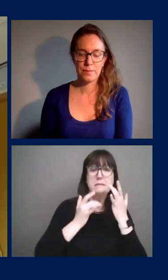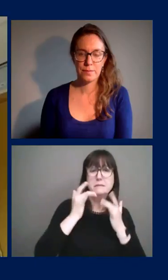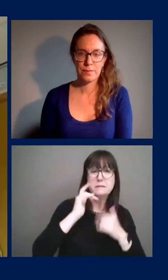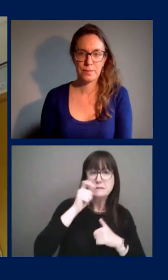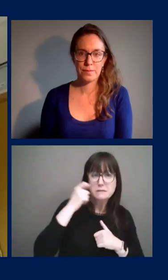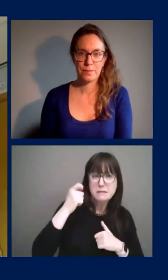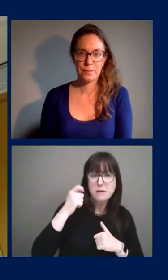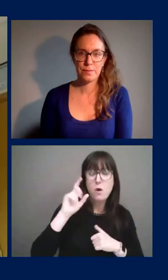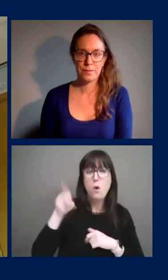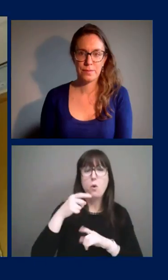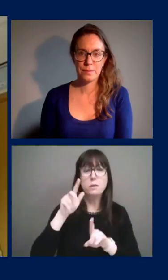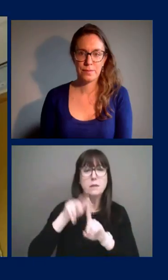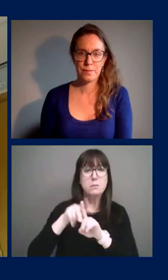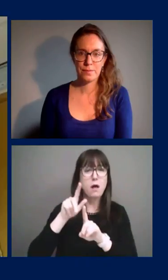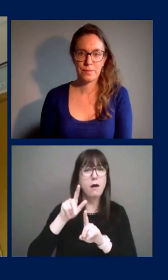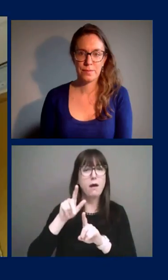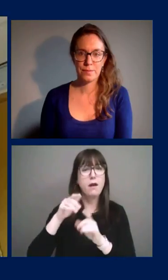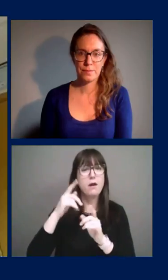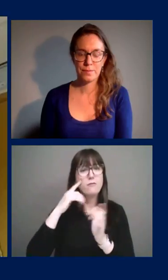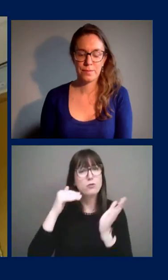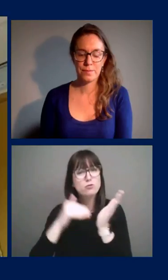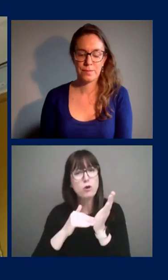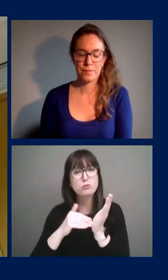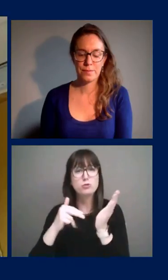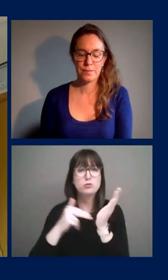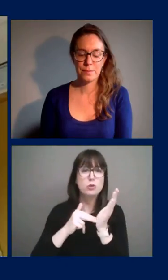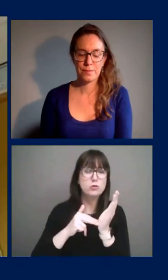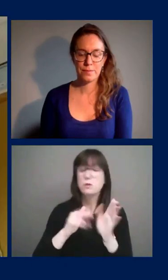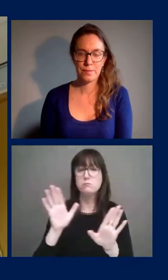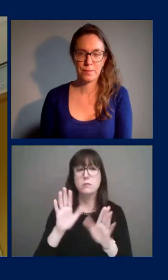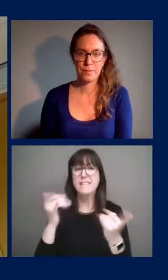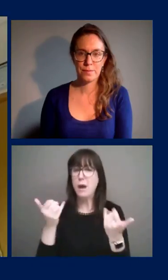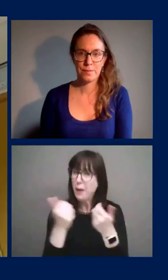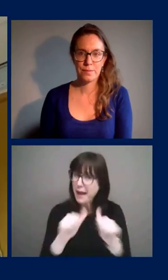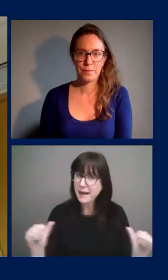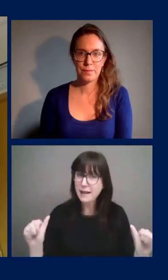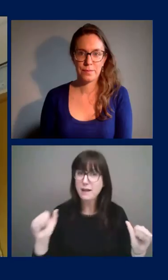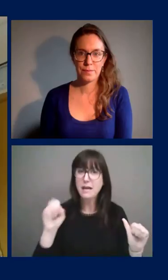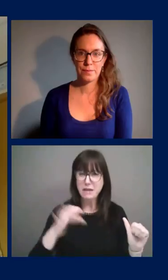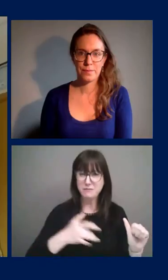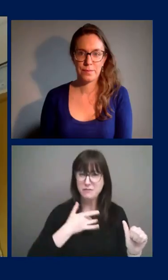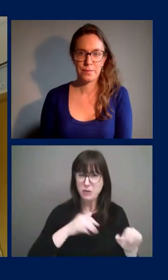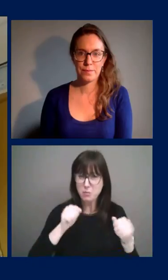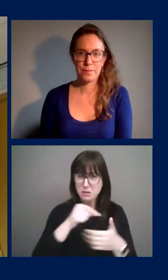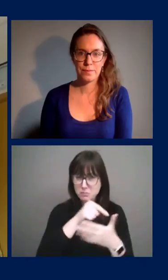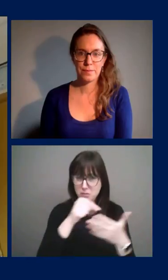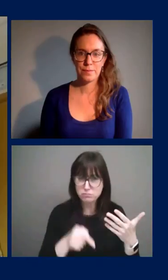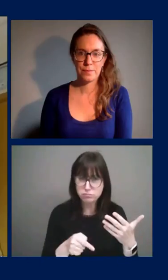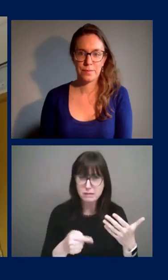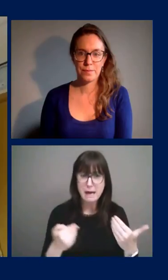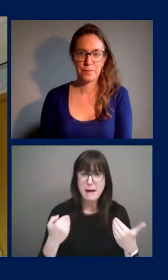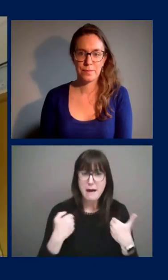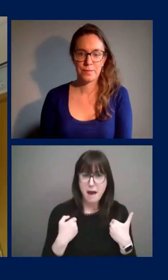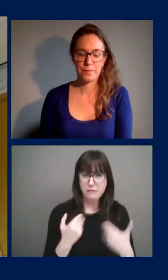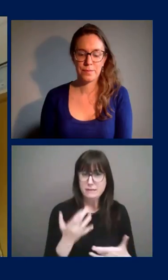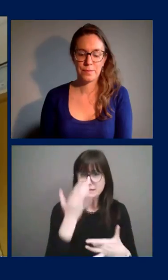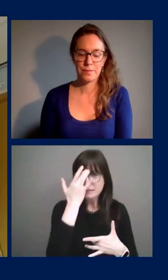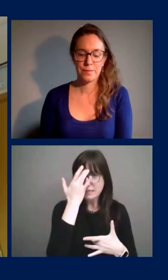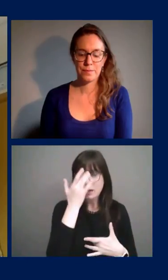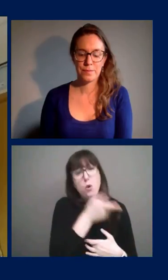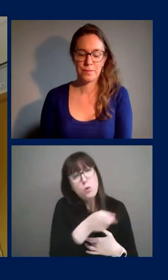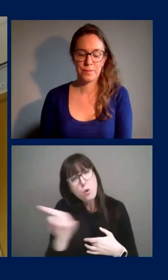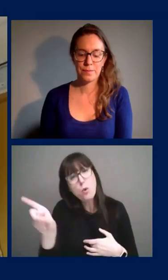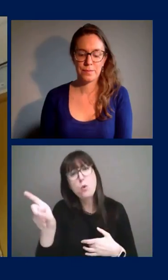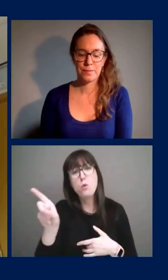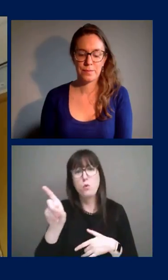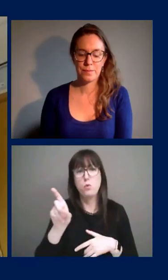workers, essential workers, that's changed. And so that is my new ask as we enter into, this, this phase of reopening, um,